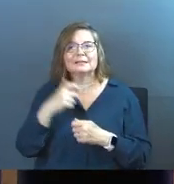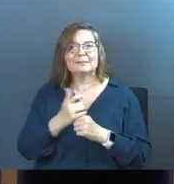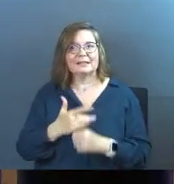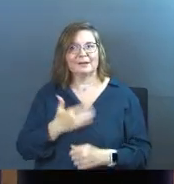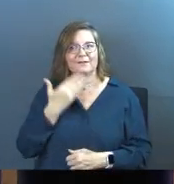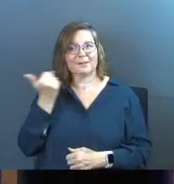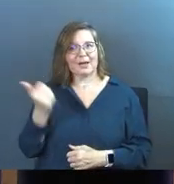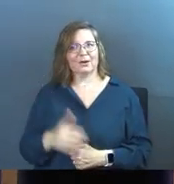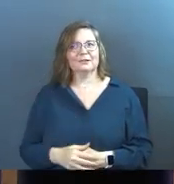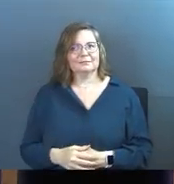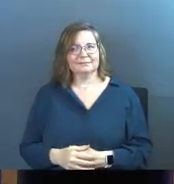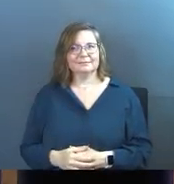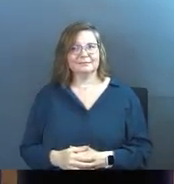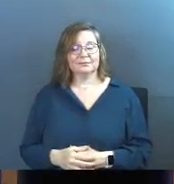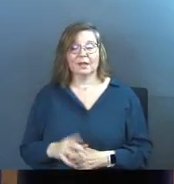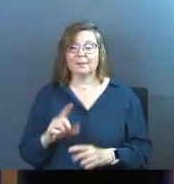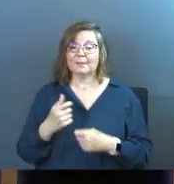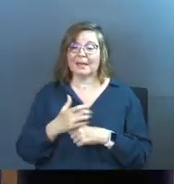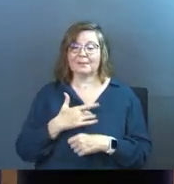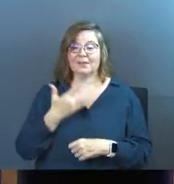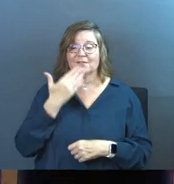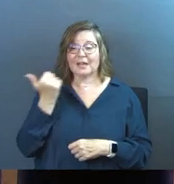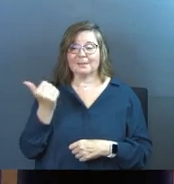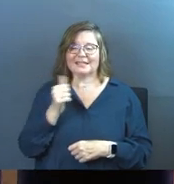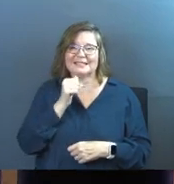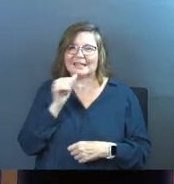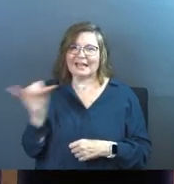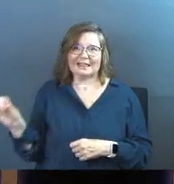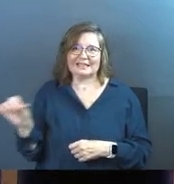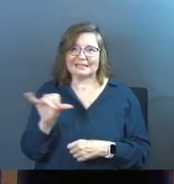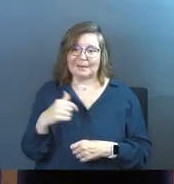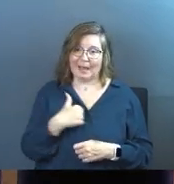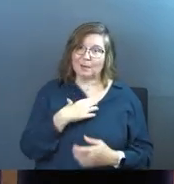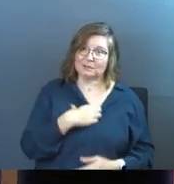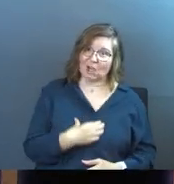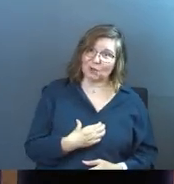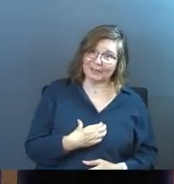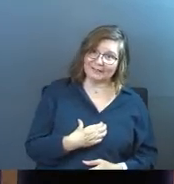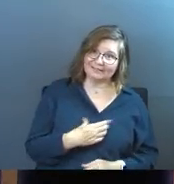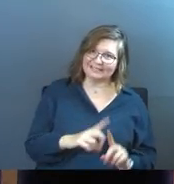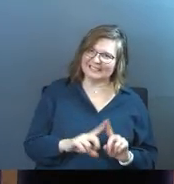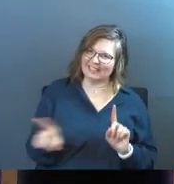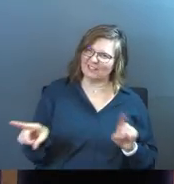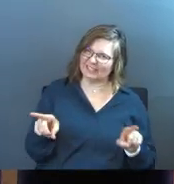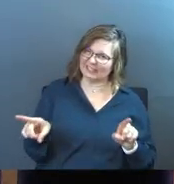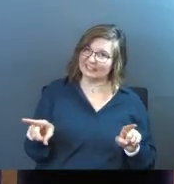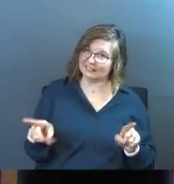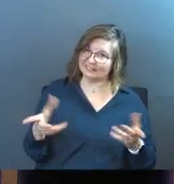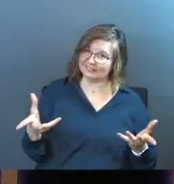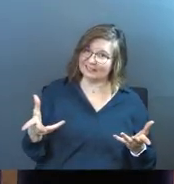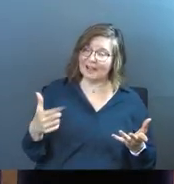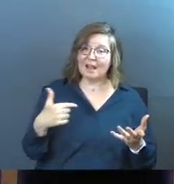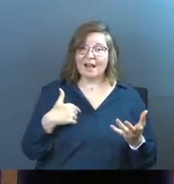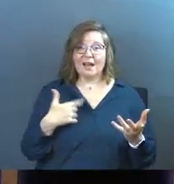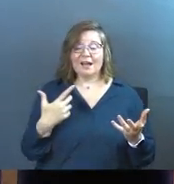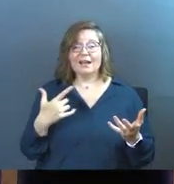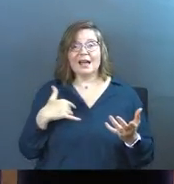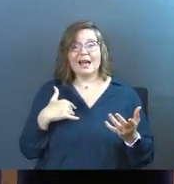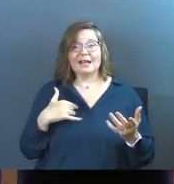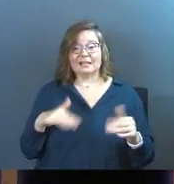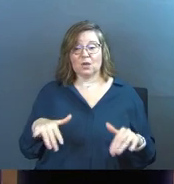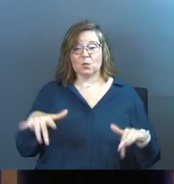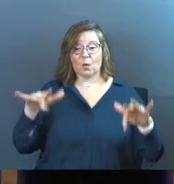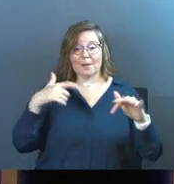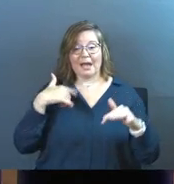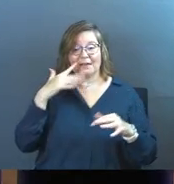it makes me feel better. But makes me feel better is not the same as I was hungry. Yes? As I